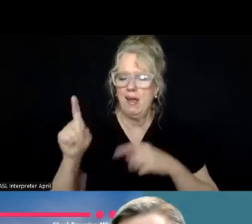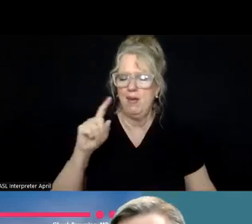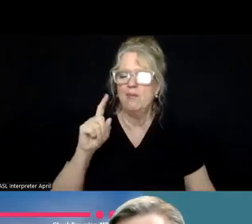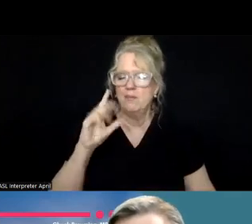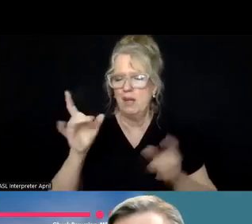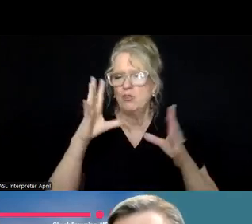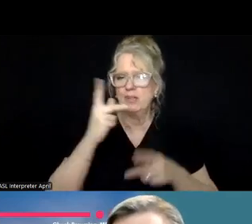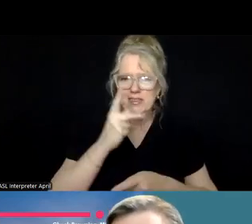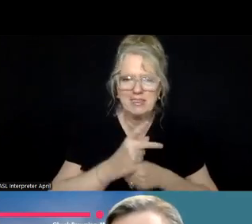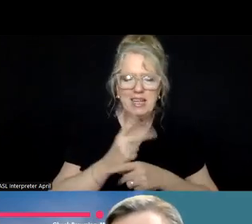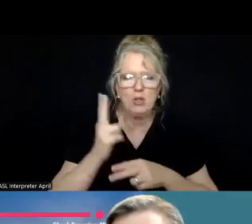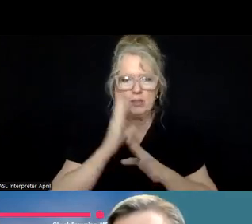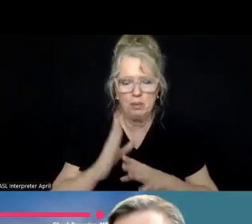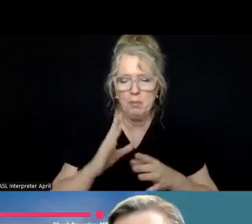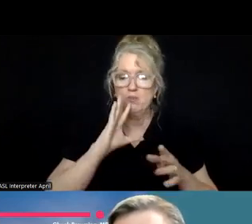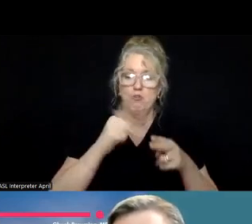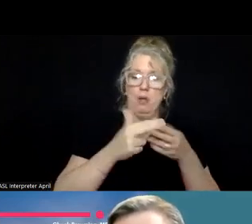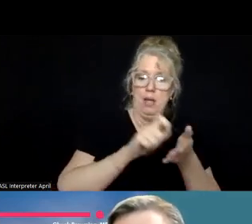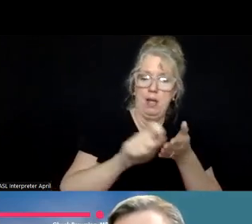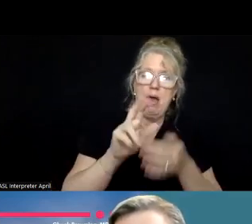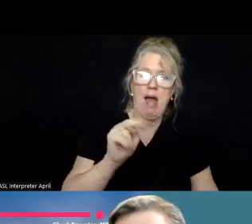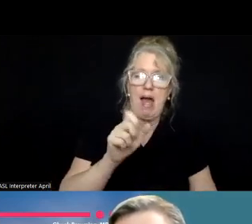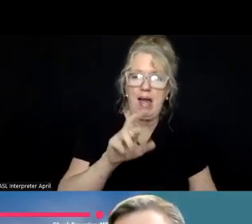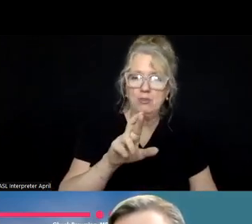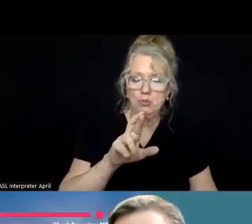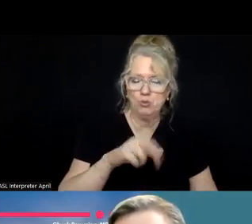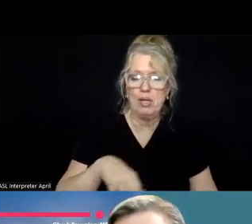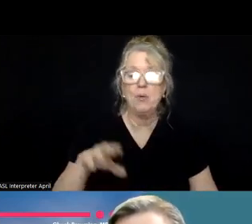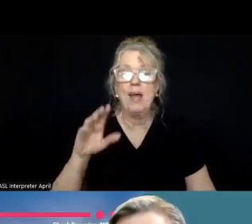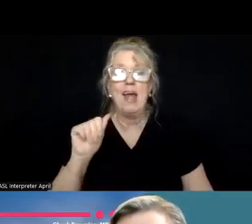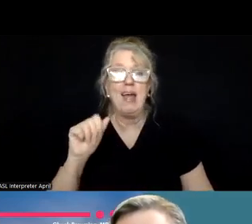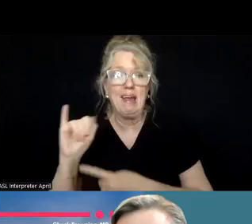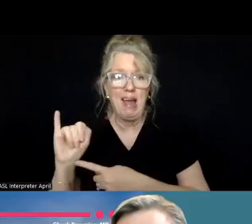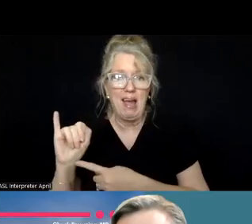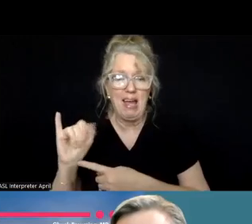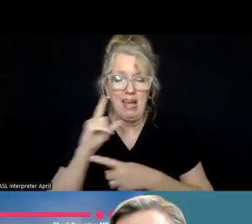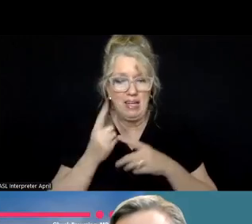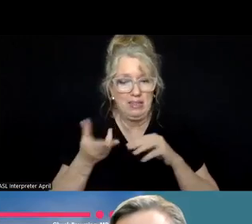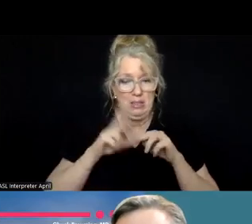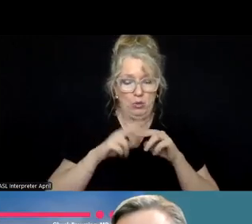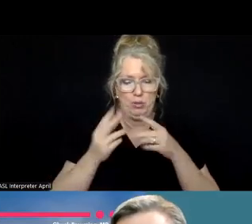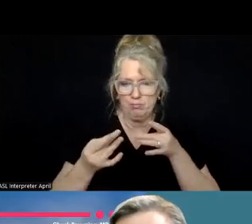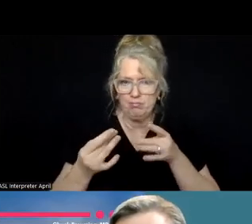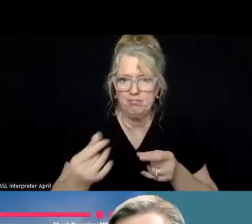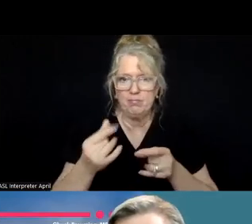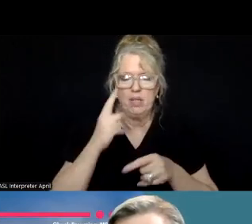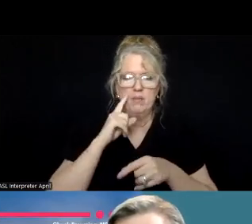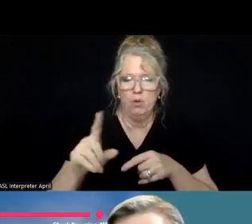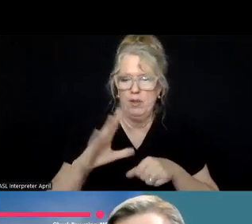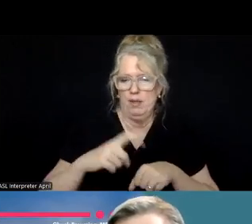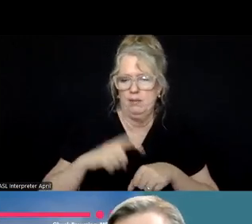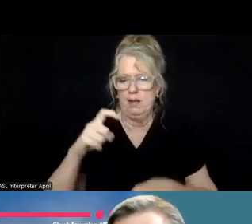light of this discussion of underwriting, you know, anytime AI can increase the efficiency of the occupancy